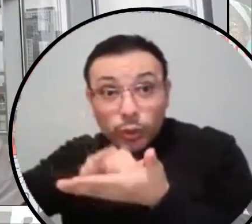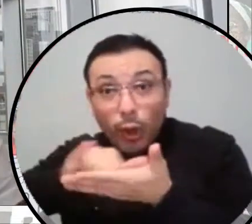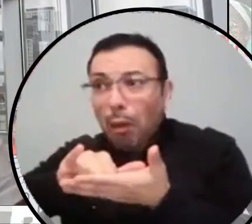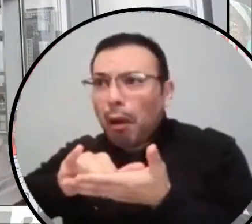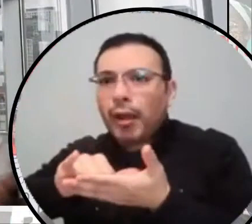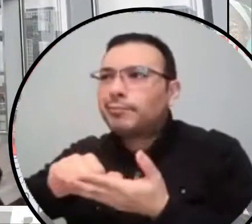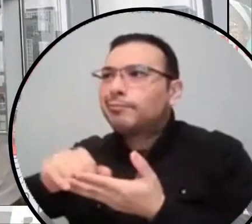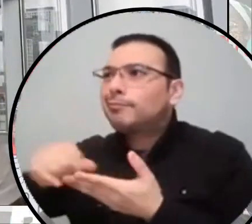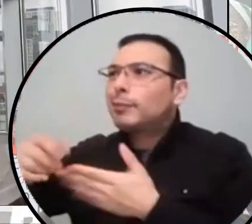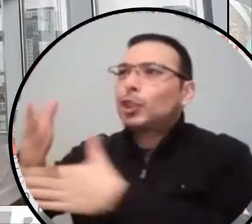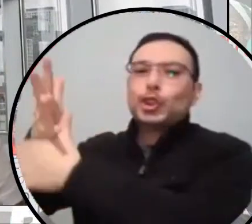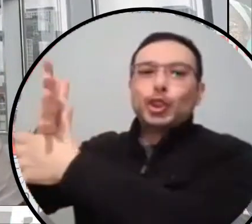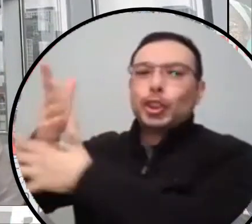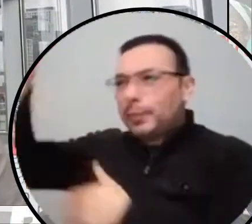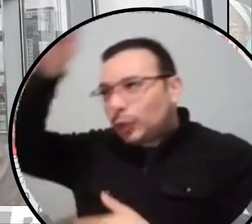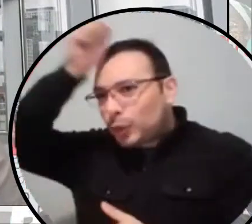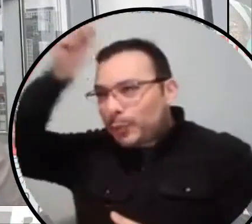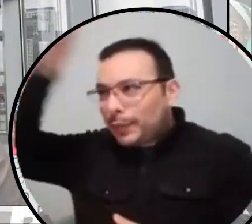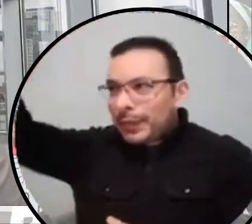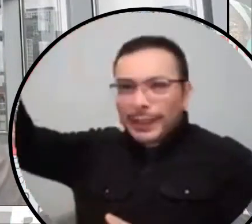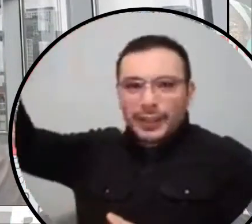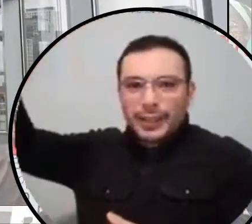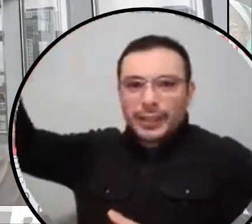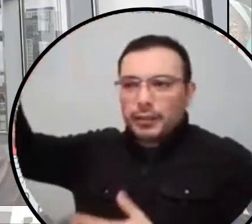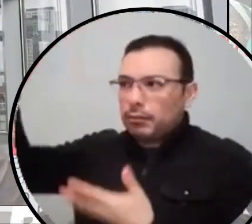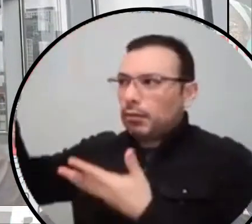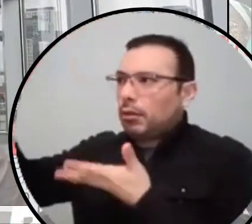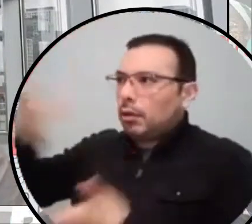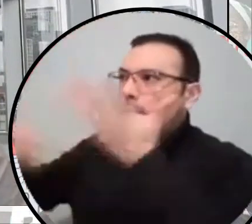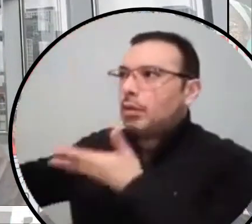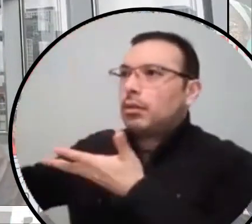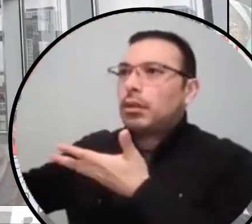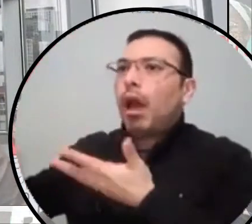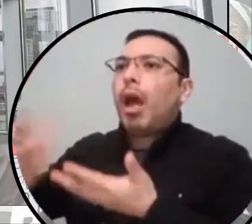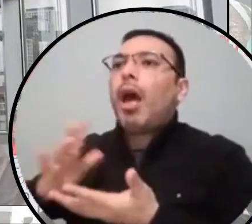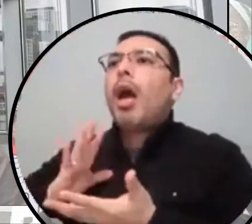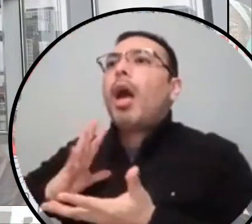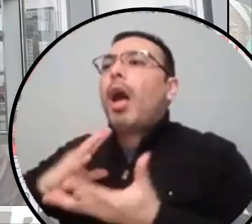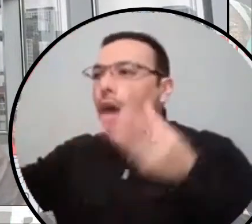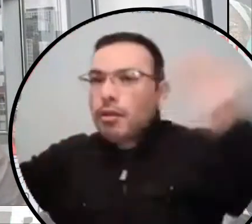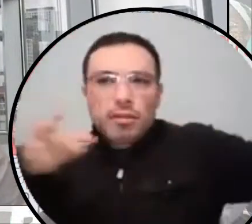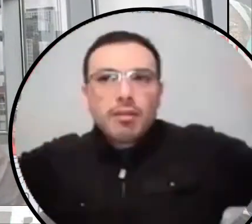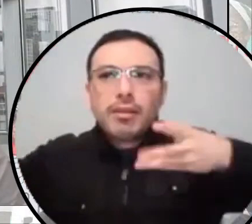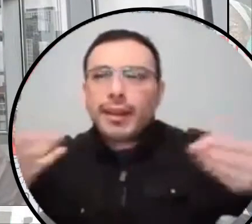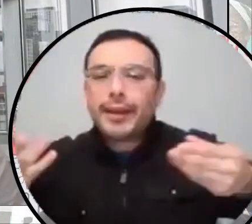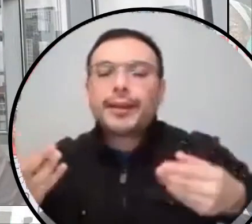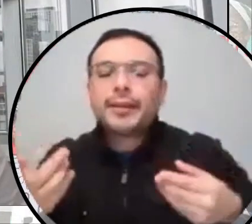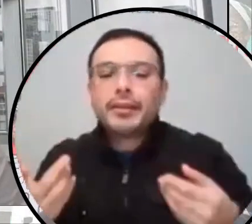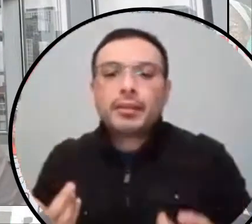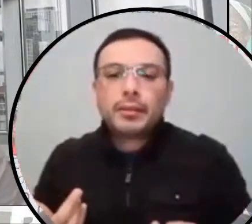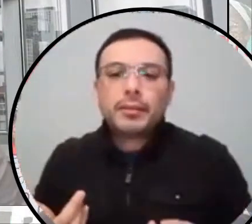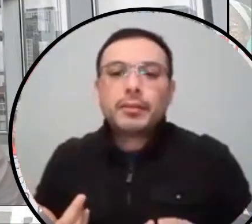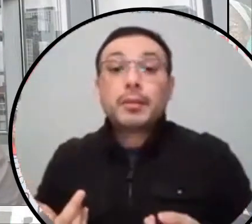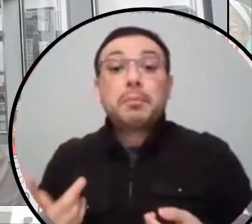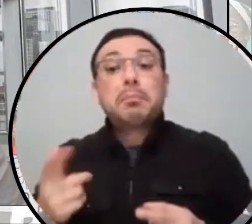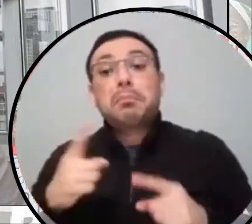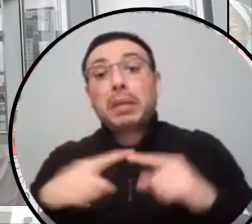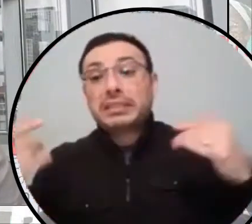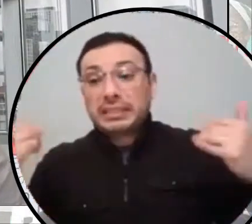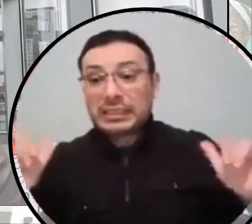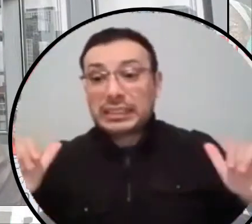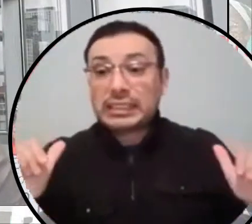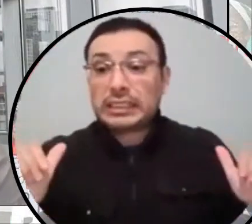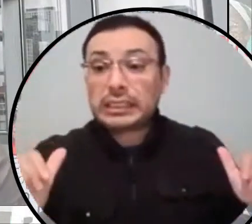we're no longer dependent on the media to shape these narratives, but, um, but they do, they still, uh, control a lot of it. And